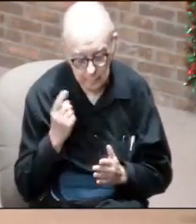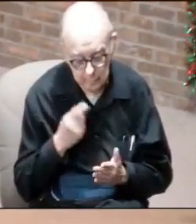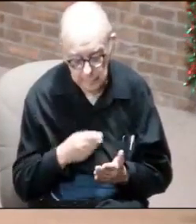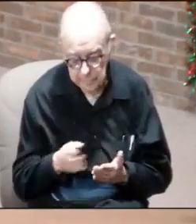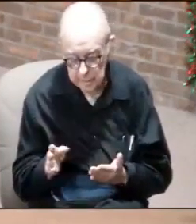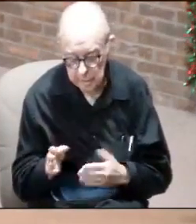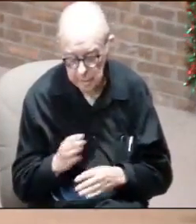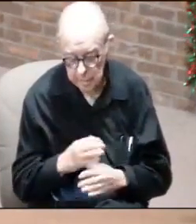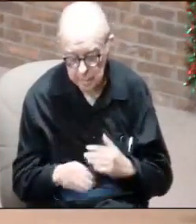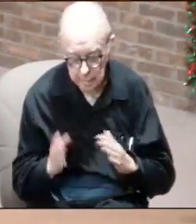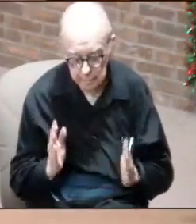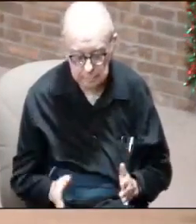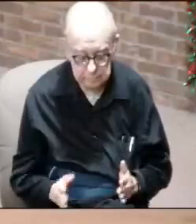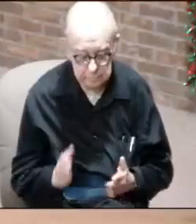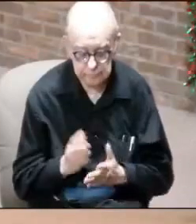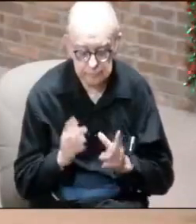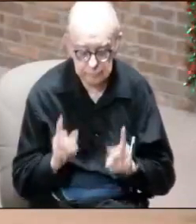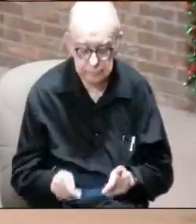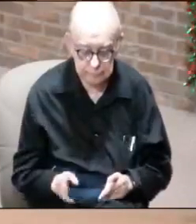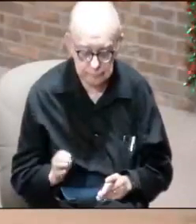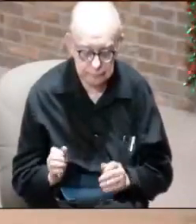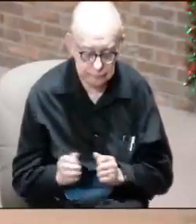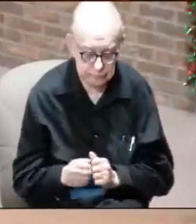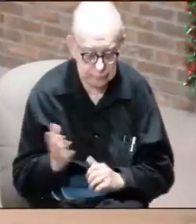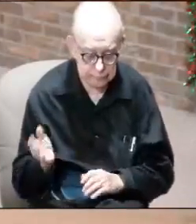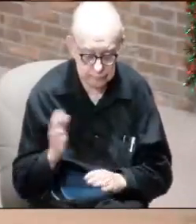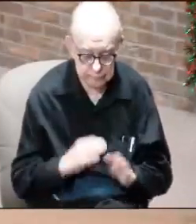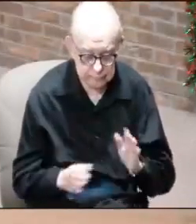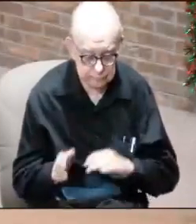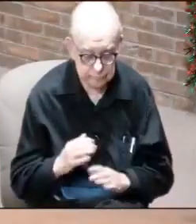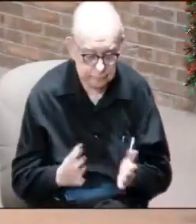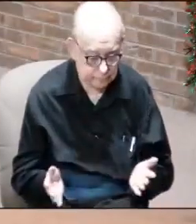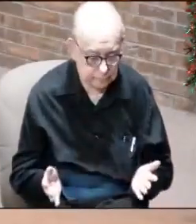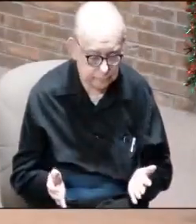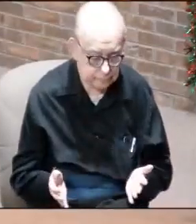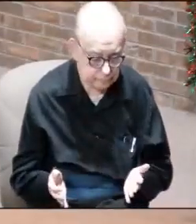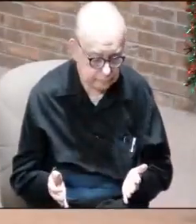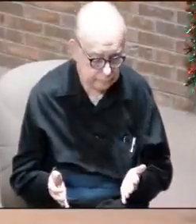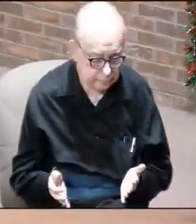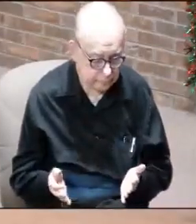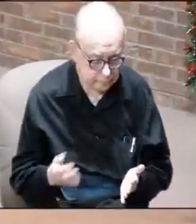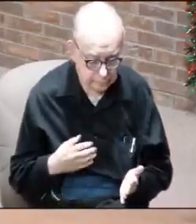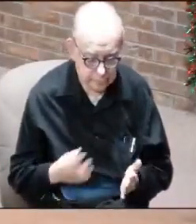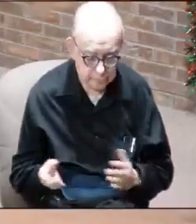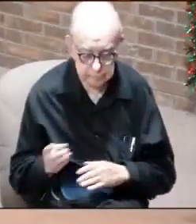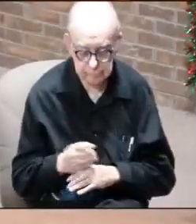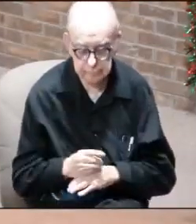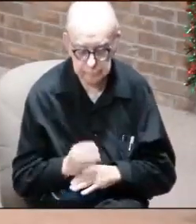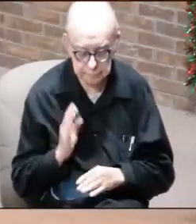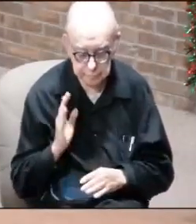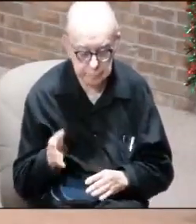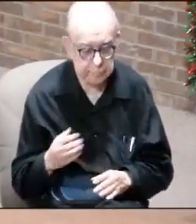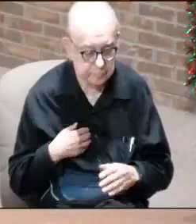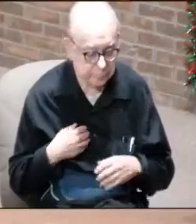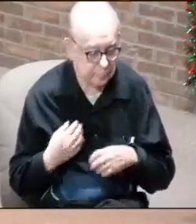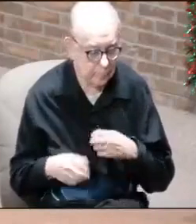another comforter. Someone to be with you. So when you get in trouble, you're in the day that I know that you're going to, Satan is